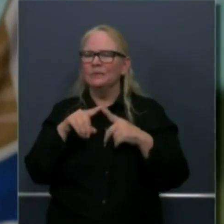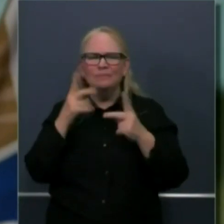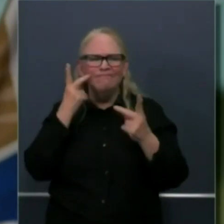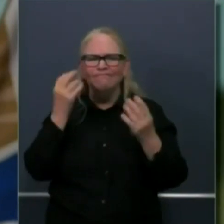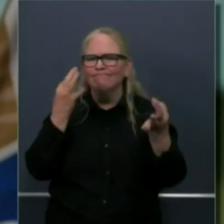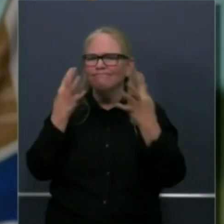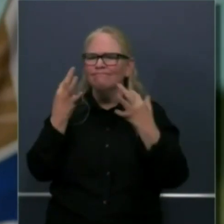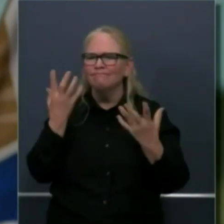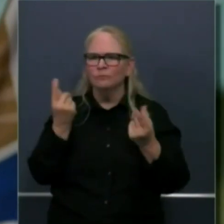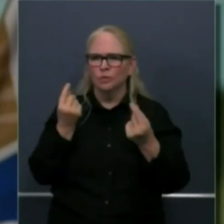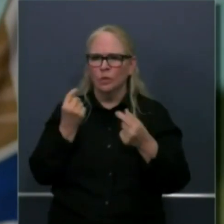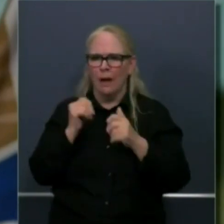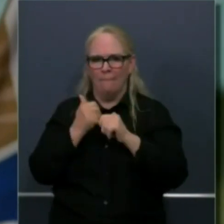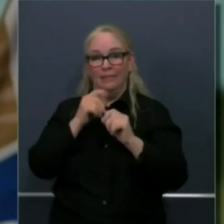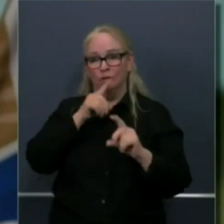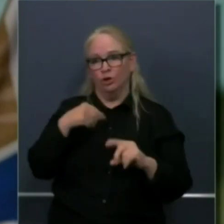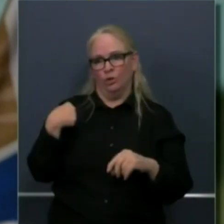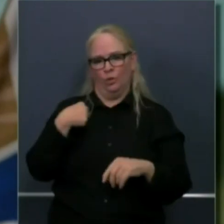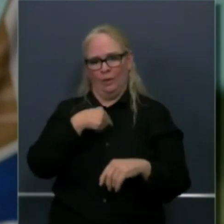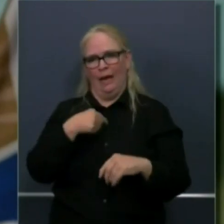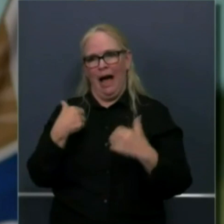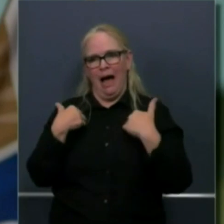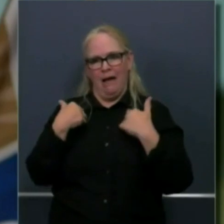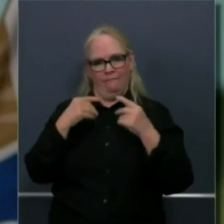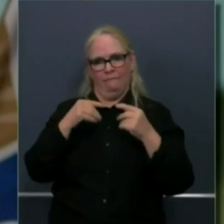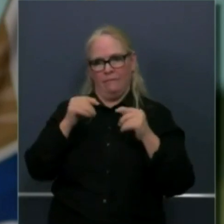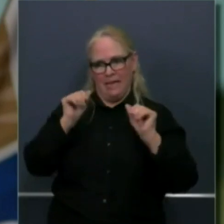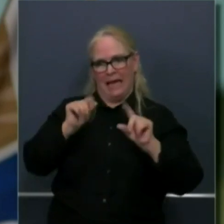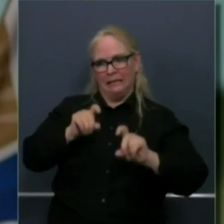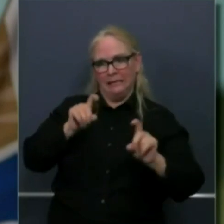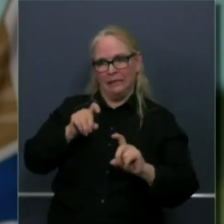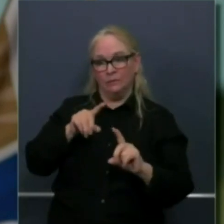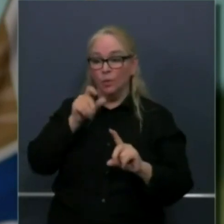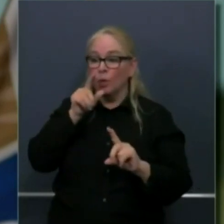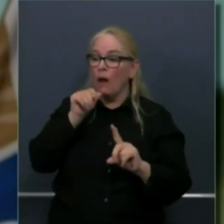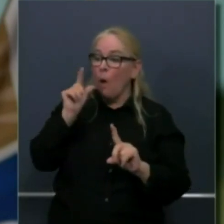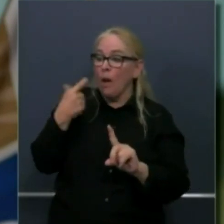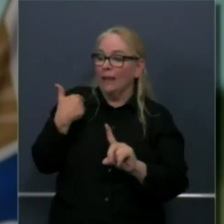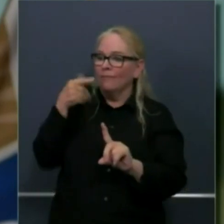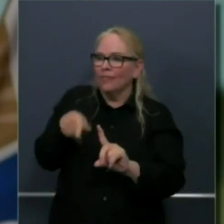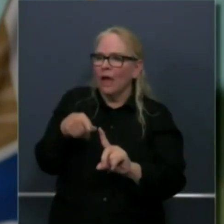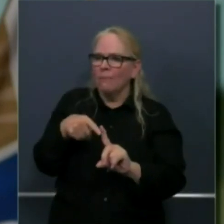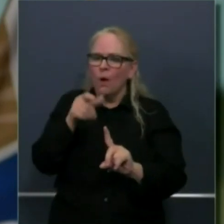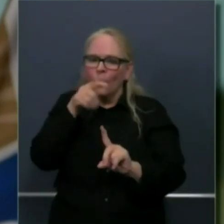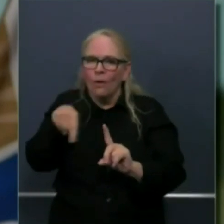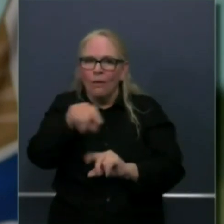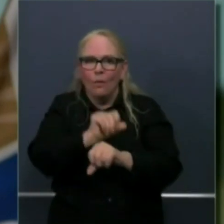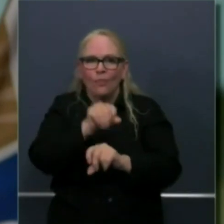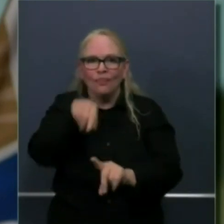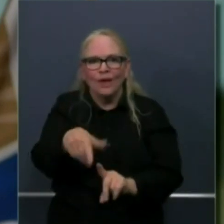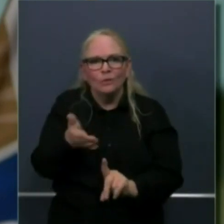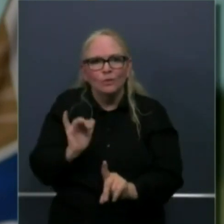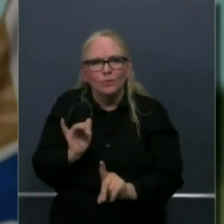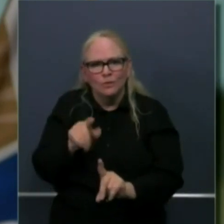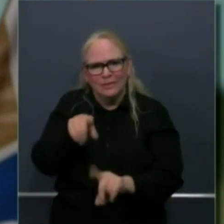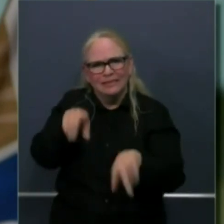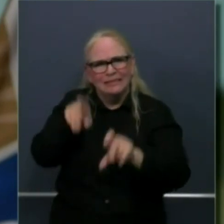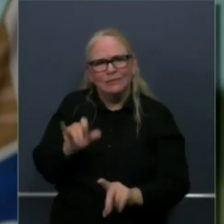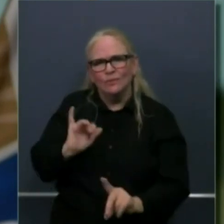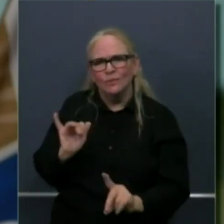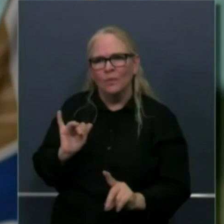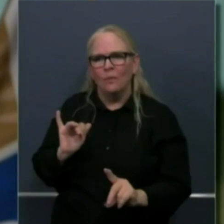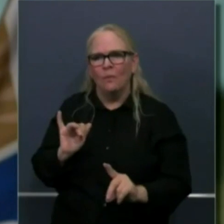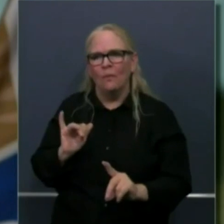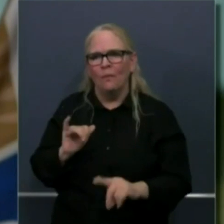that we get the test, not just for the residents, but for the staff as well. What's the right time to do that testing? What are the plans